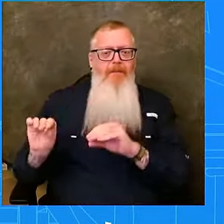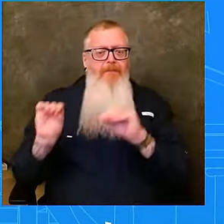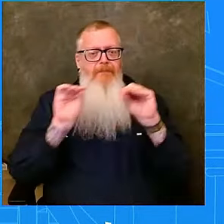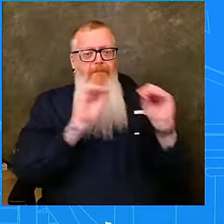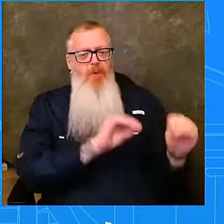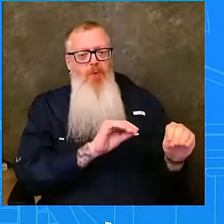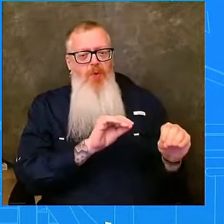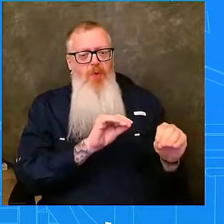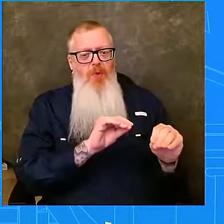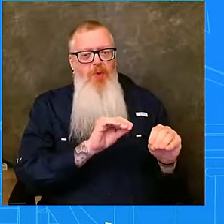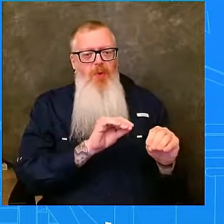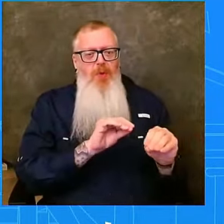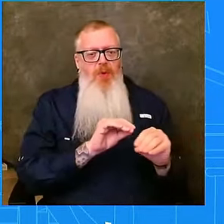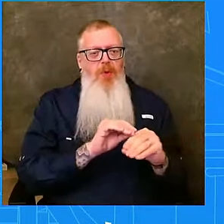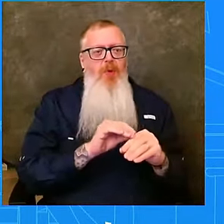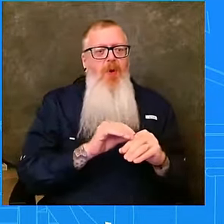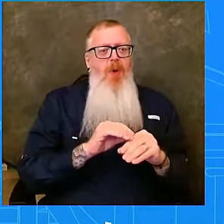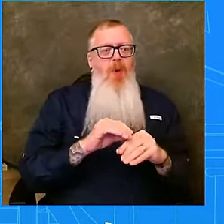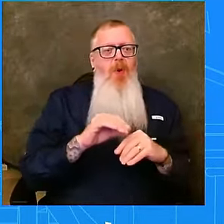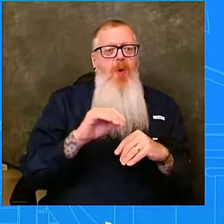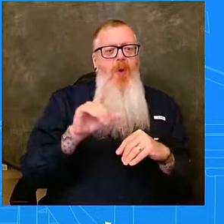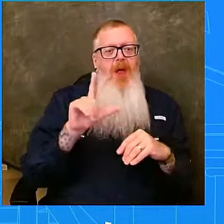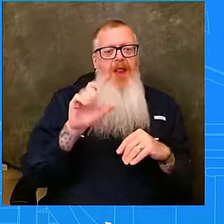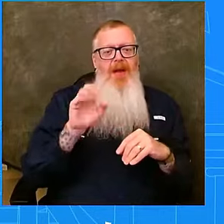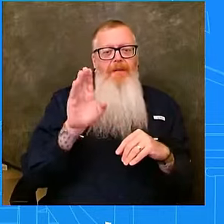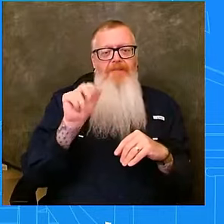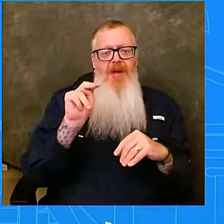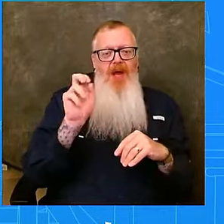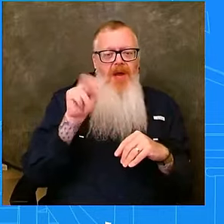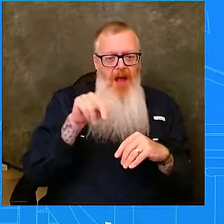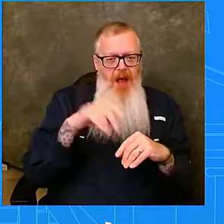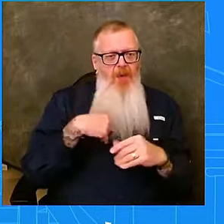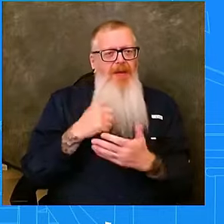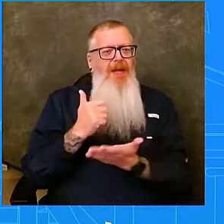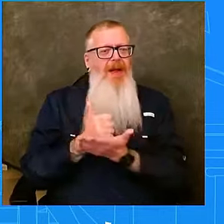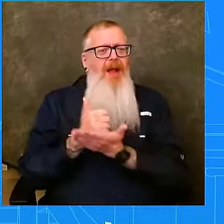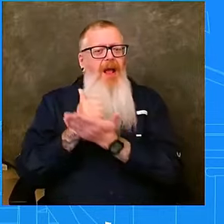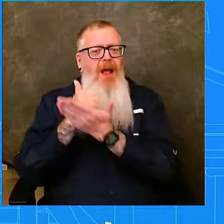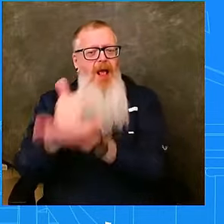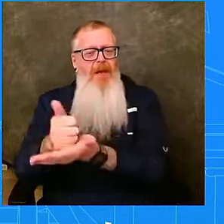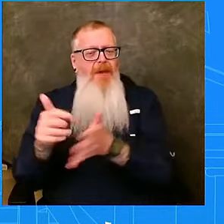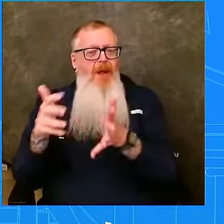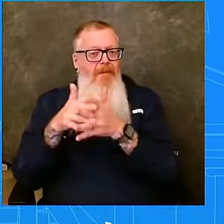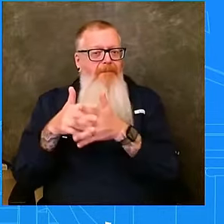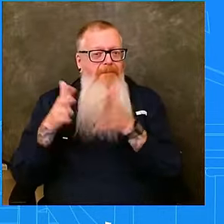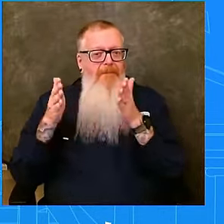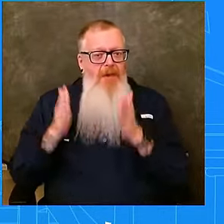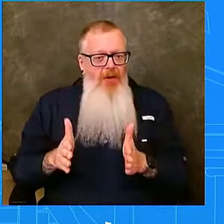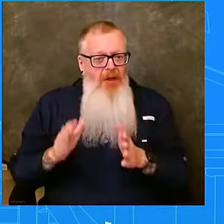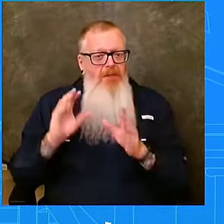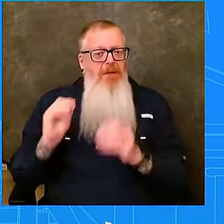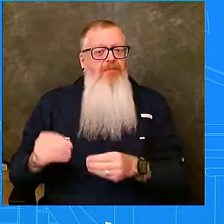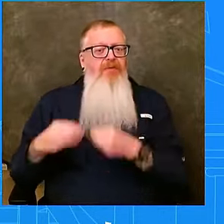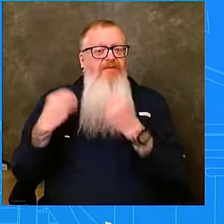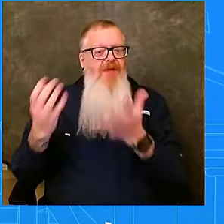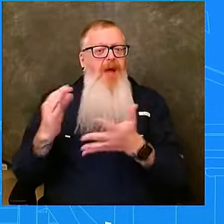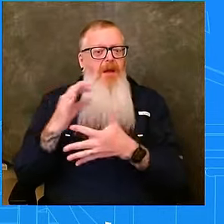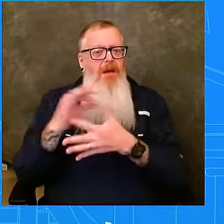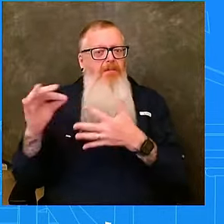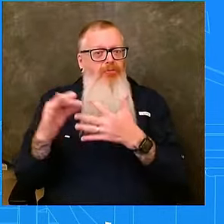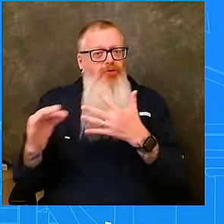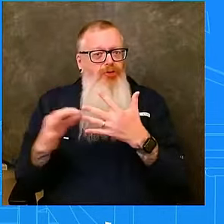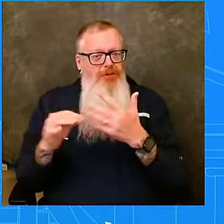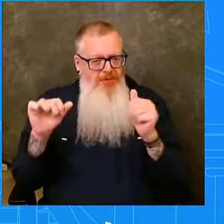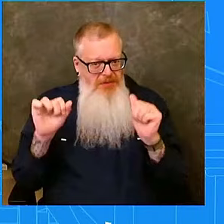Americans in Lebanon by providing as many options as possible to depart and offering loans to U.S. citizens